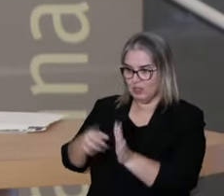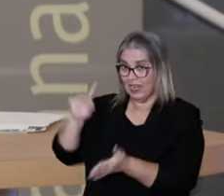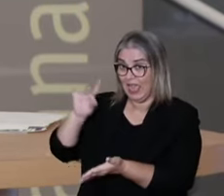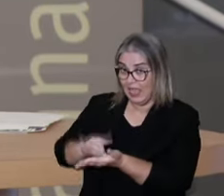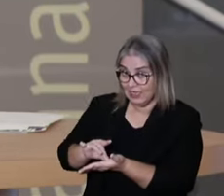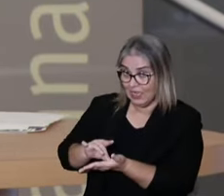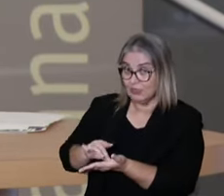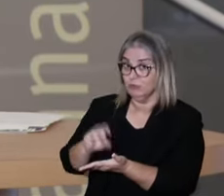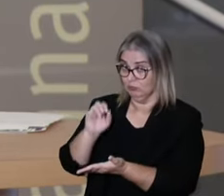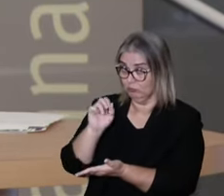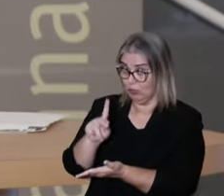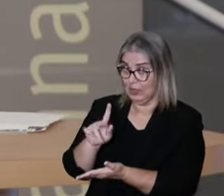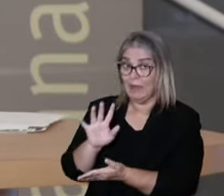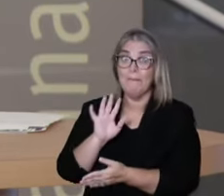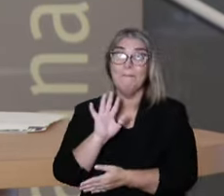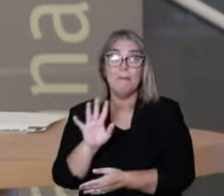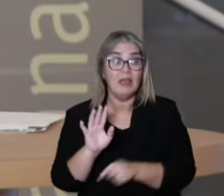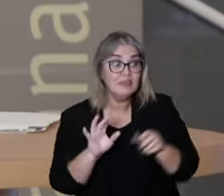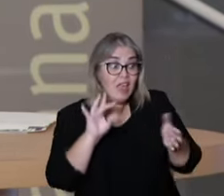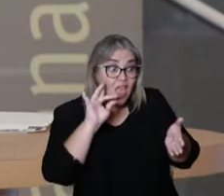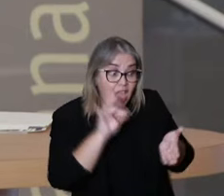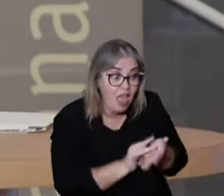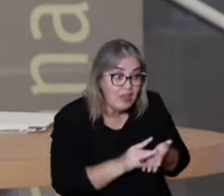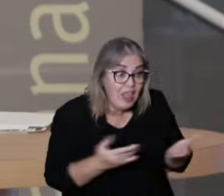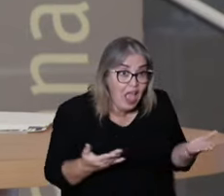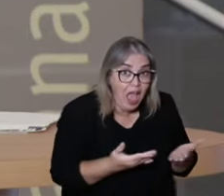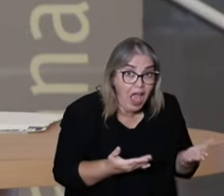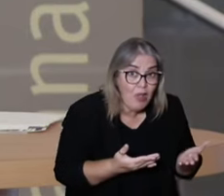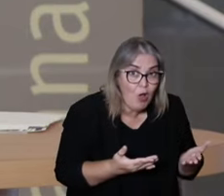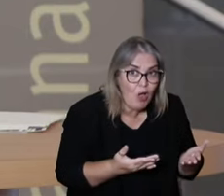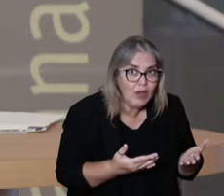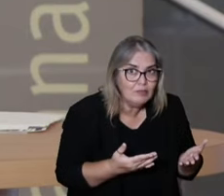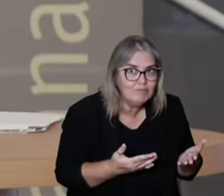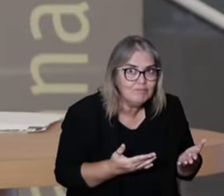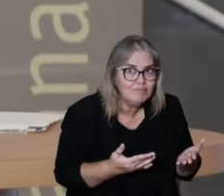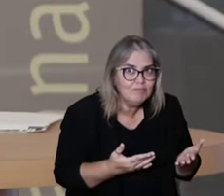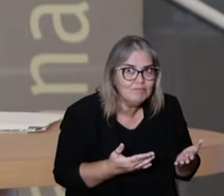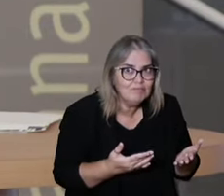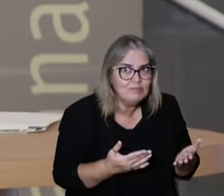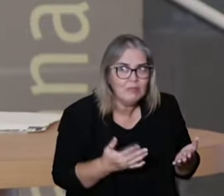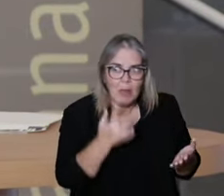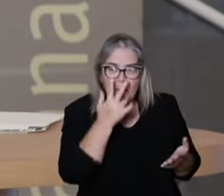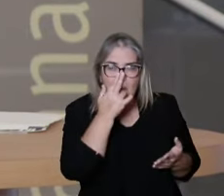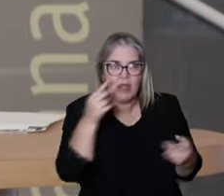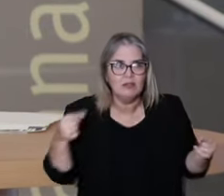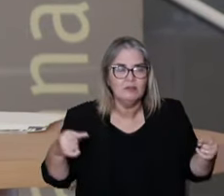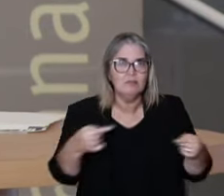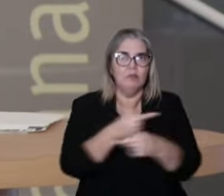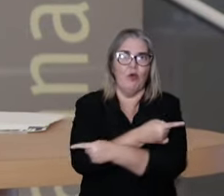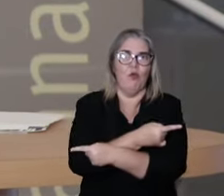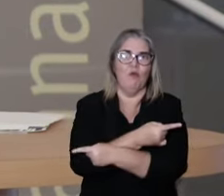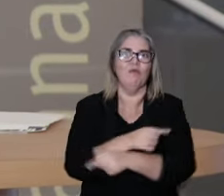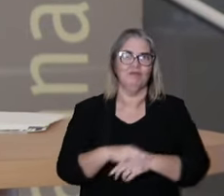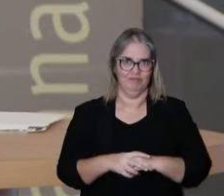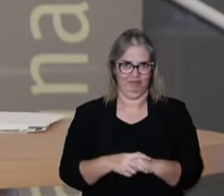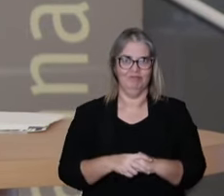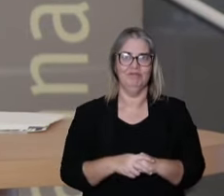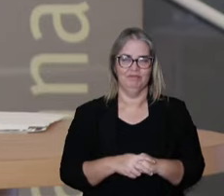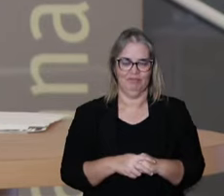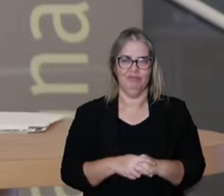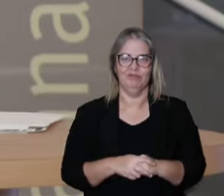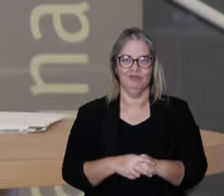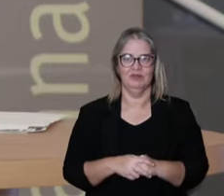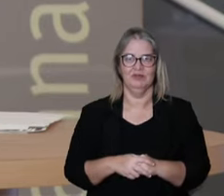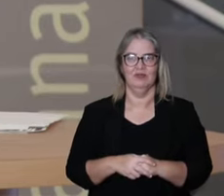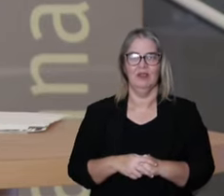reality. And obviously, with his geniality, he brings this in a poetic way. But